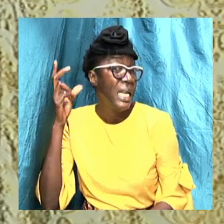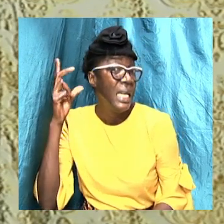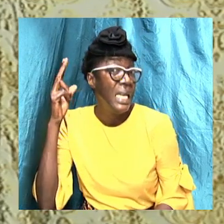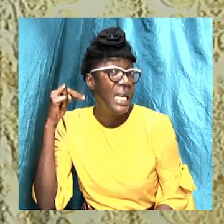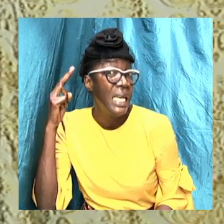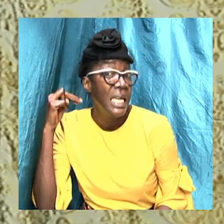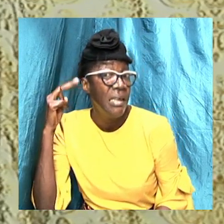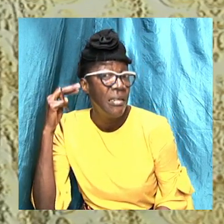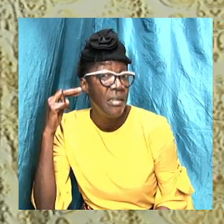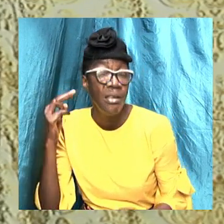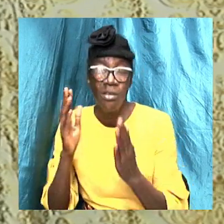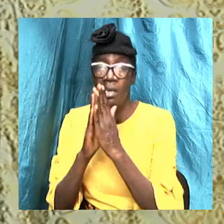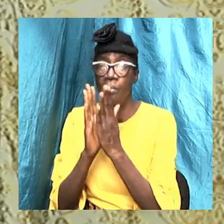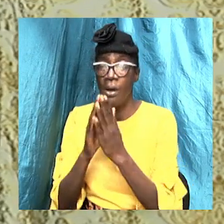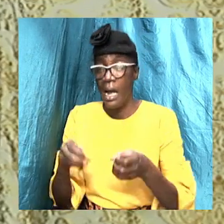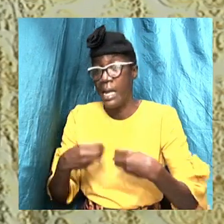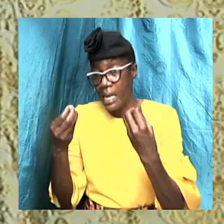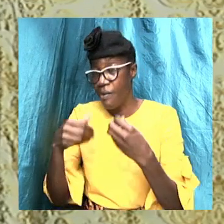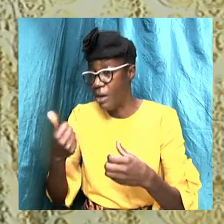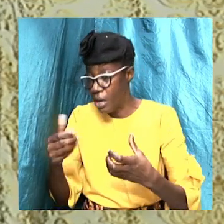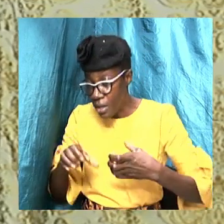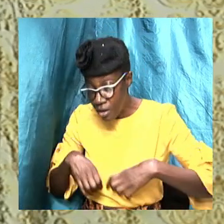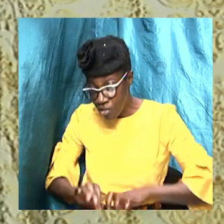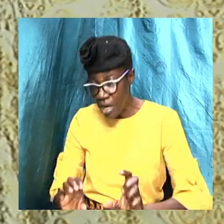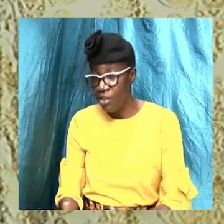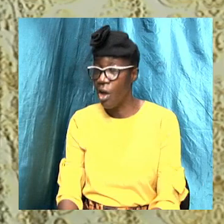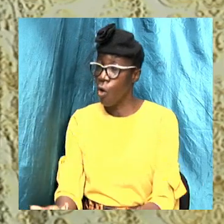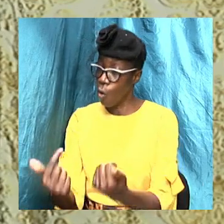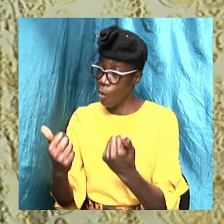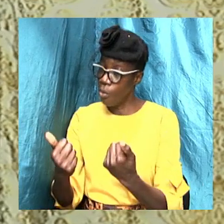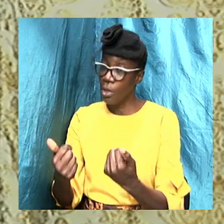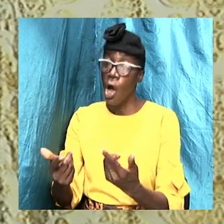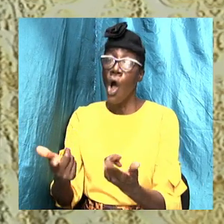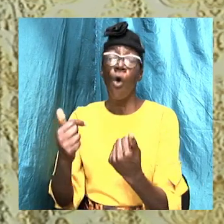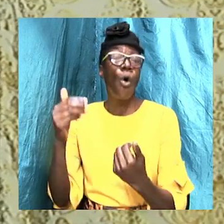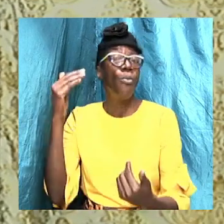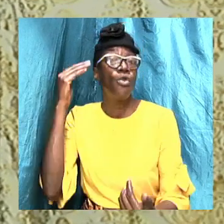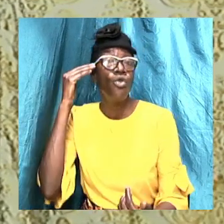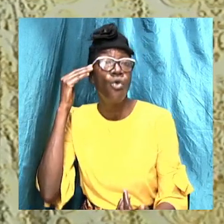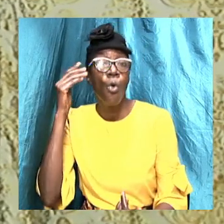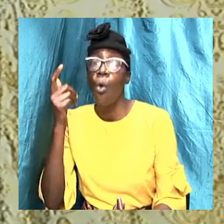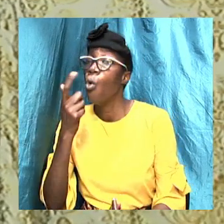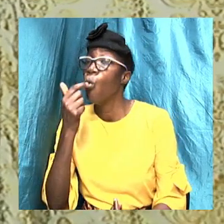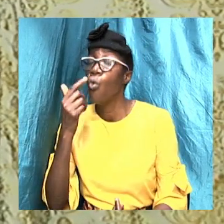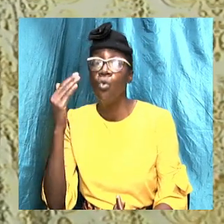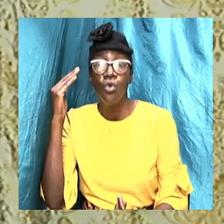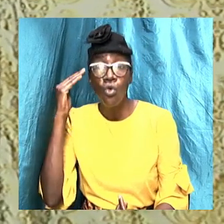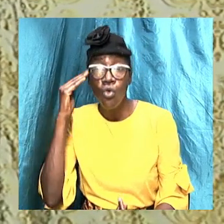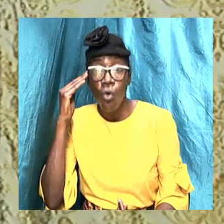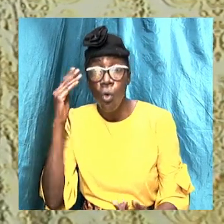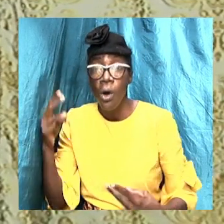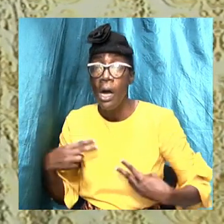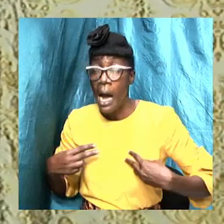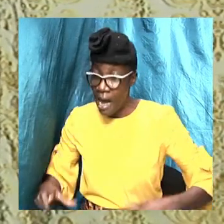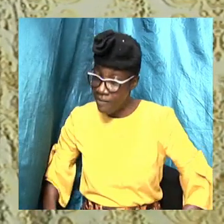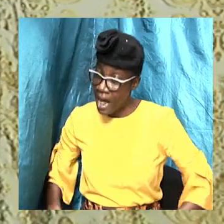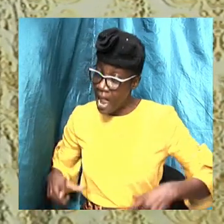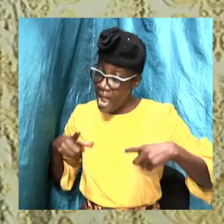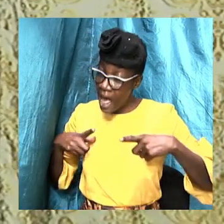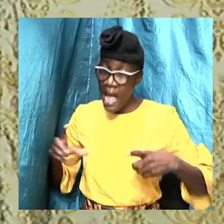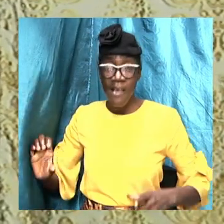and give them another chance so that they can come out and come to know him for whom to know is to have life eternal.